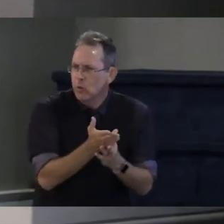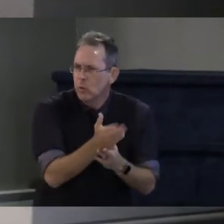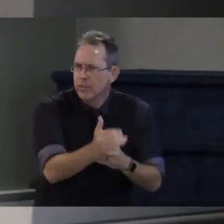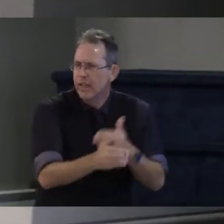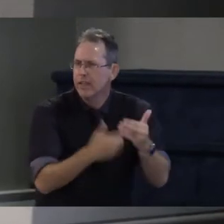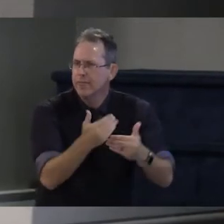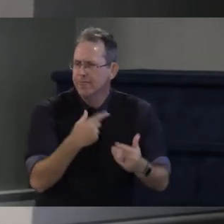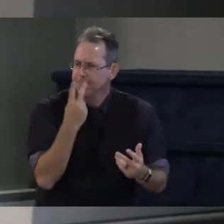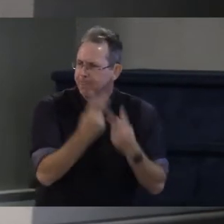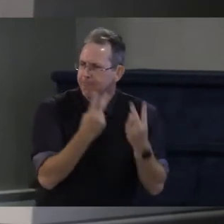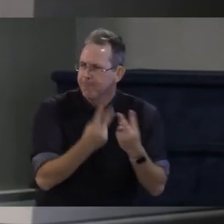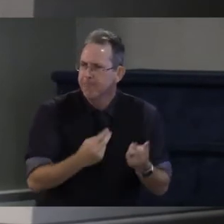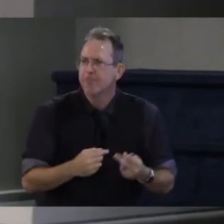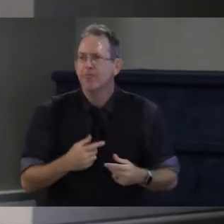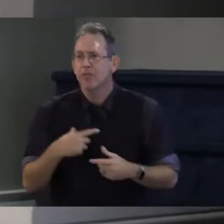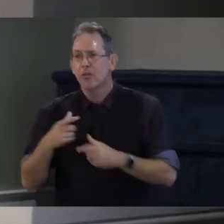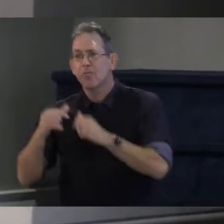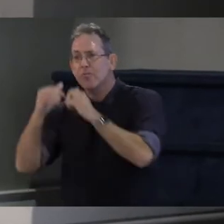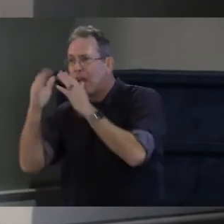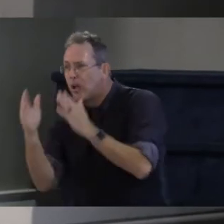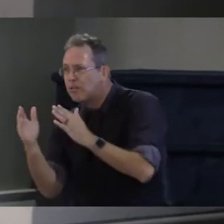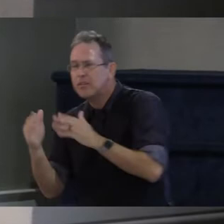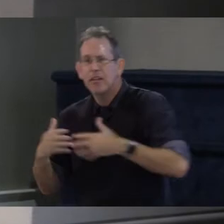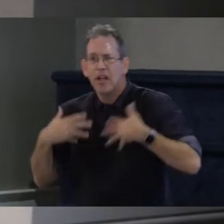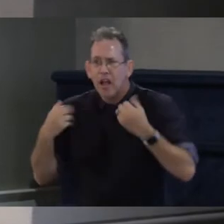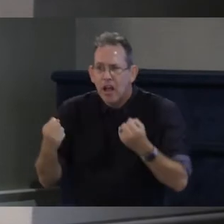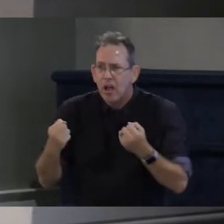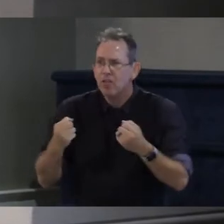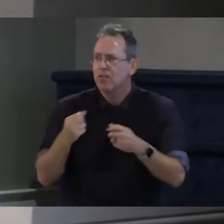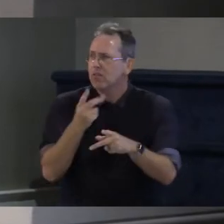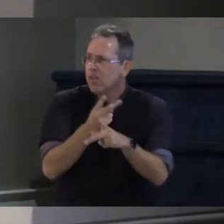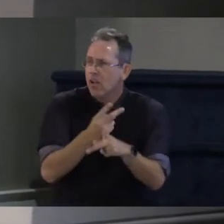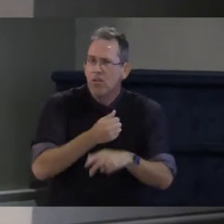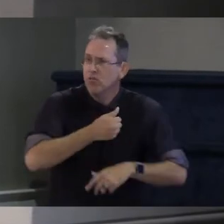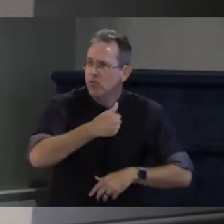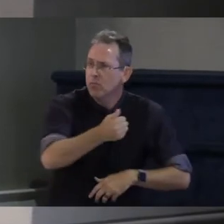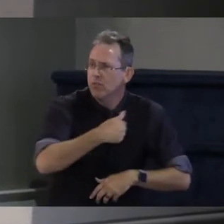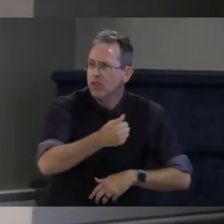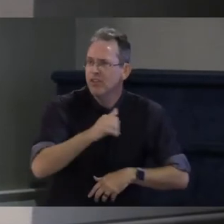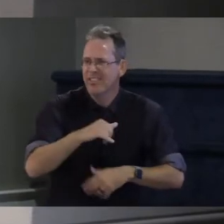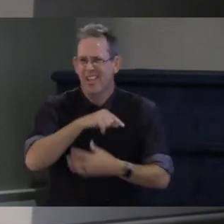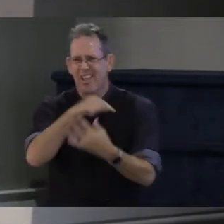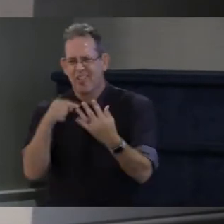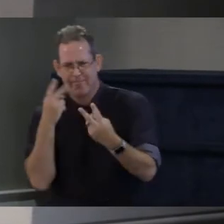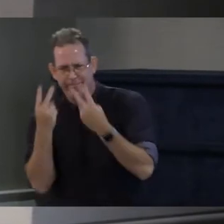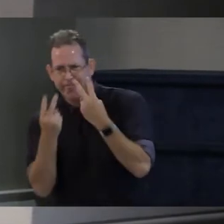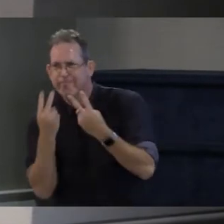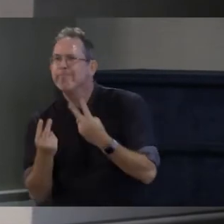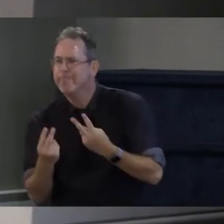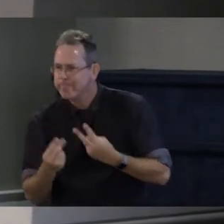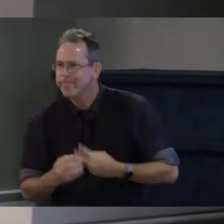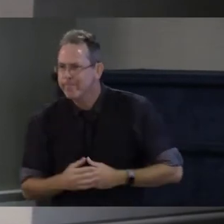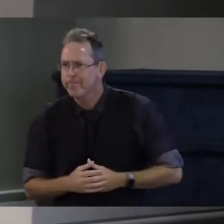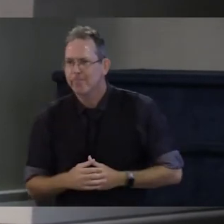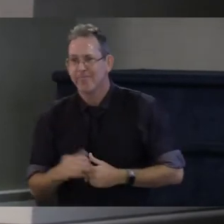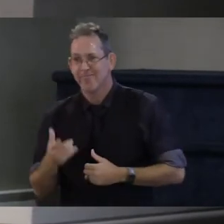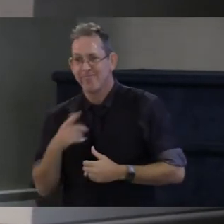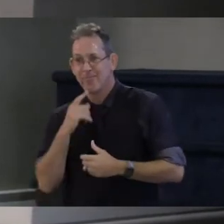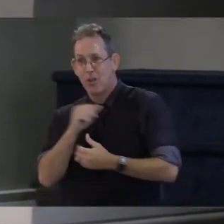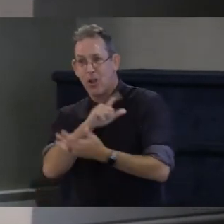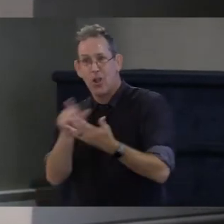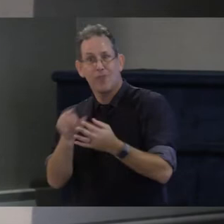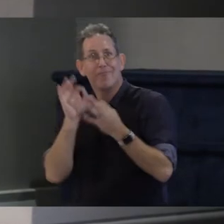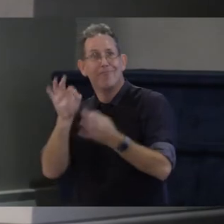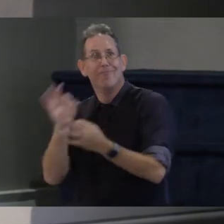housing to health care to transportation you name it it's not theoretical it's also deeply personal so I'm glad